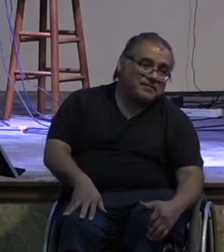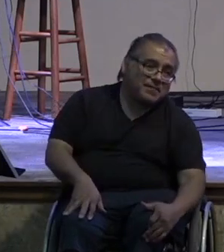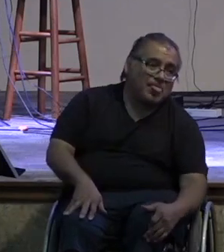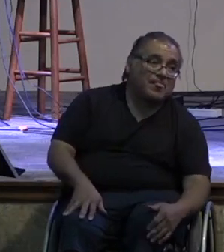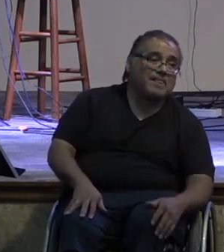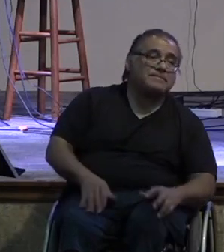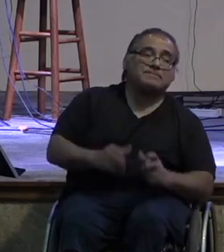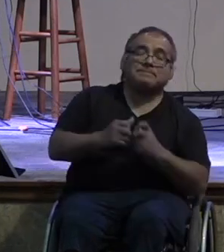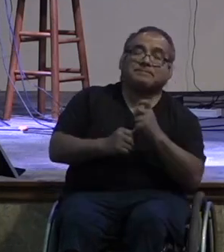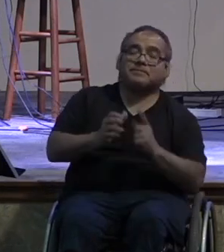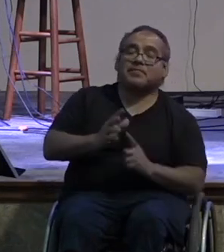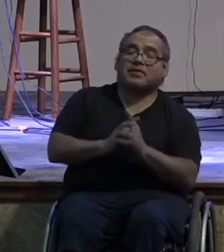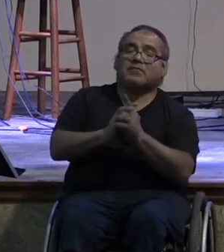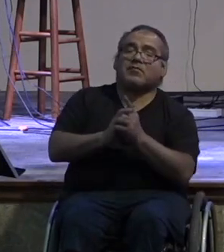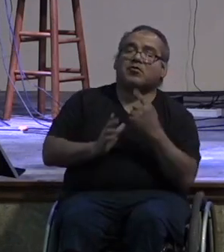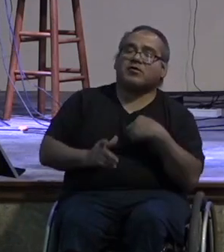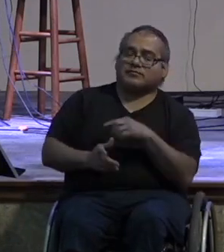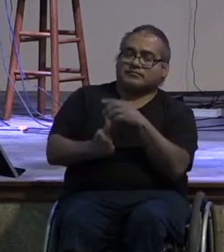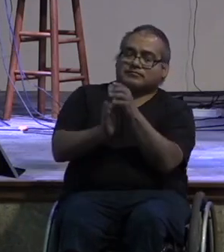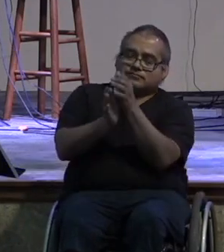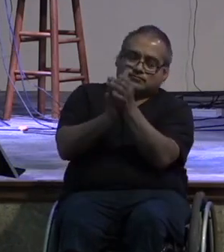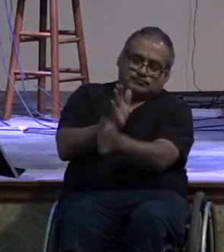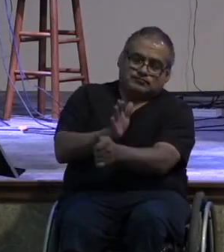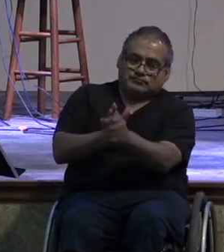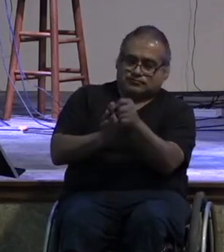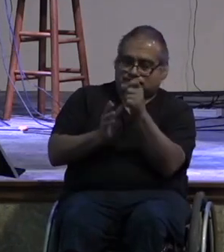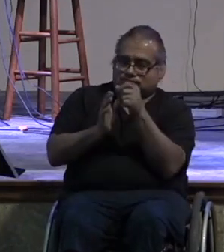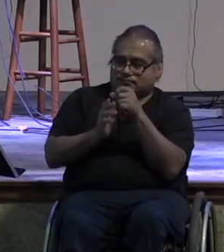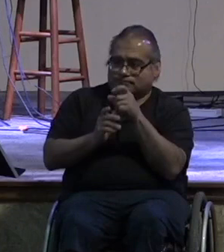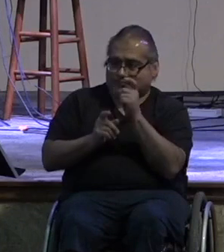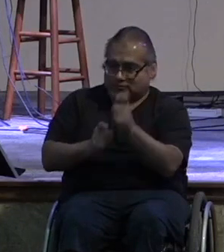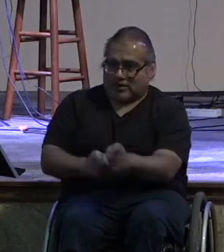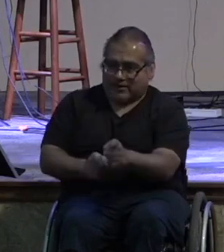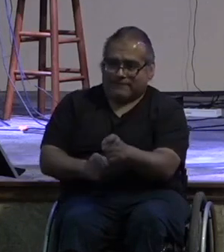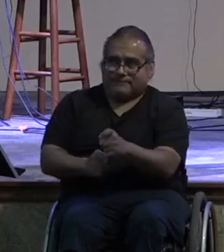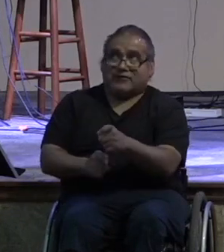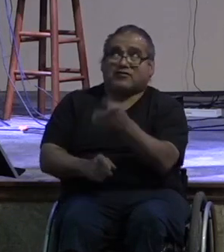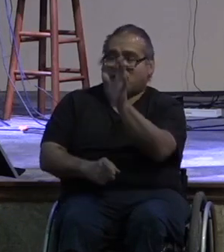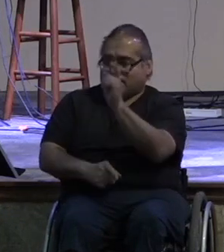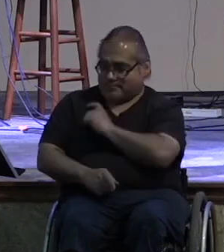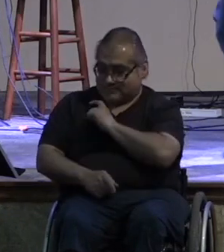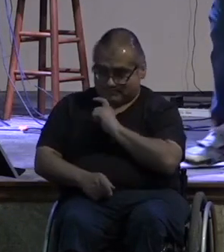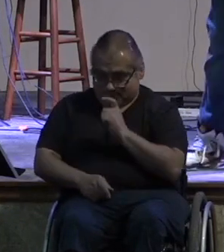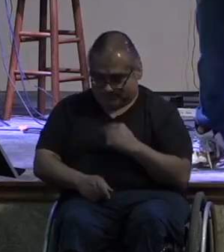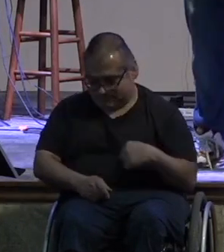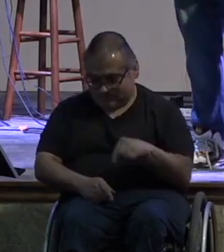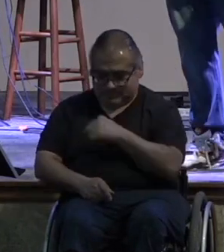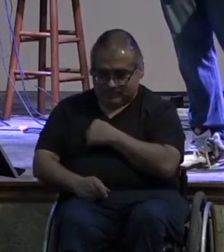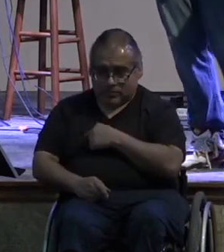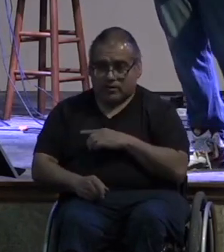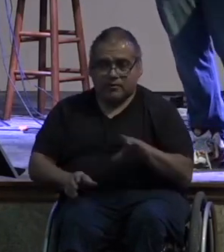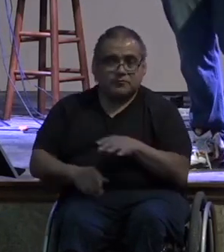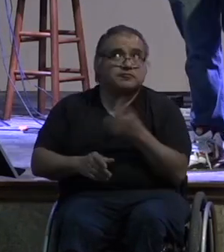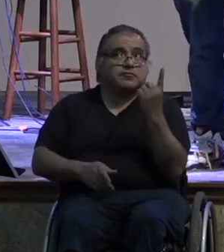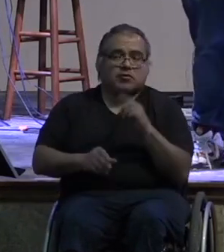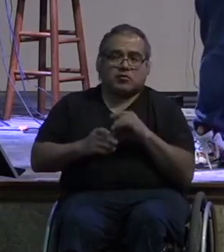the point is we're all uniquely qualified and uniquely gifted to be in a certain role in a certain reason for this place in this time